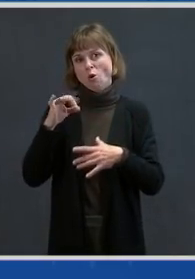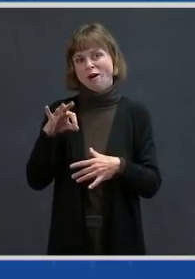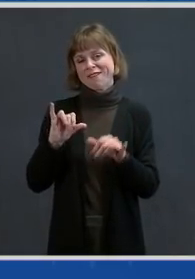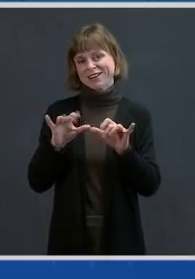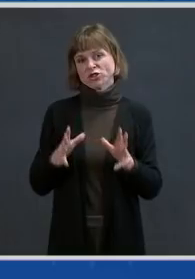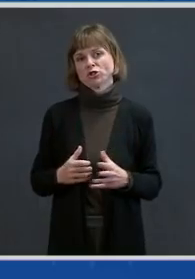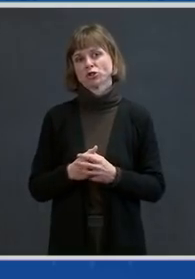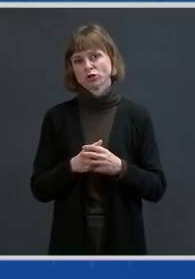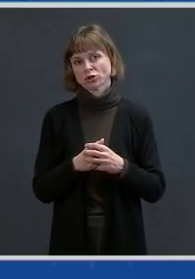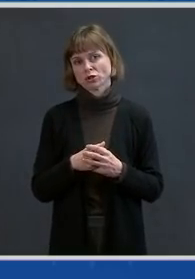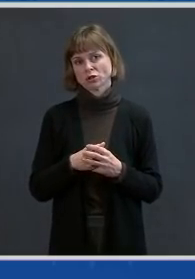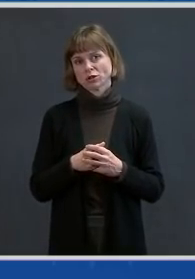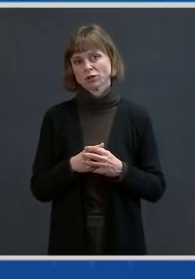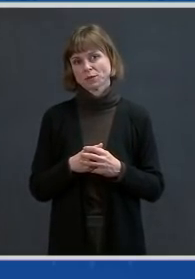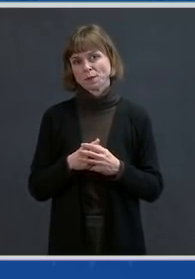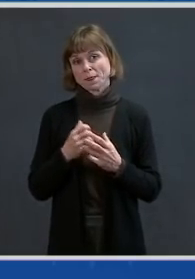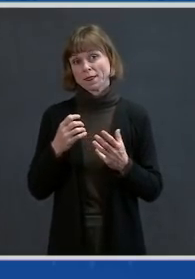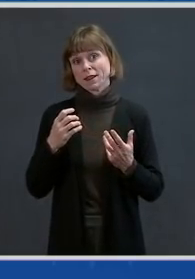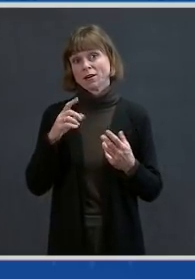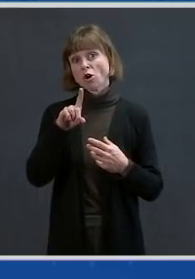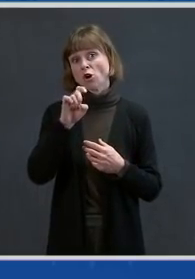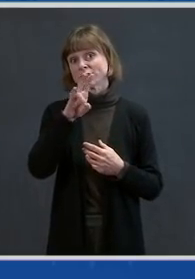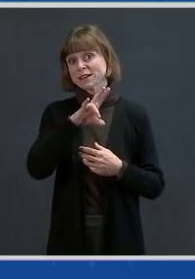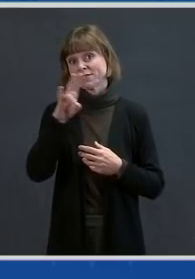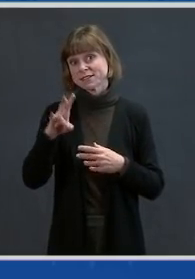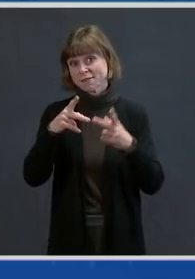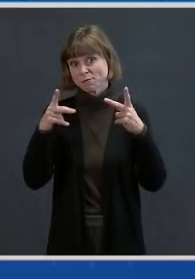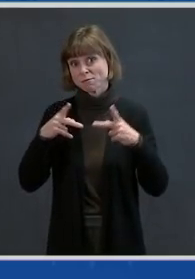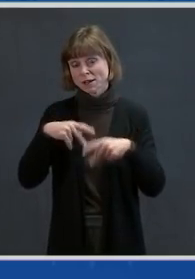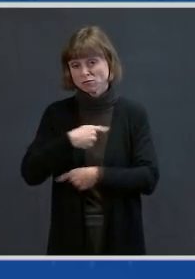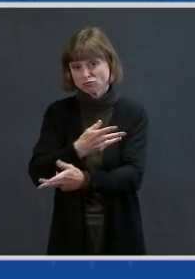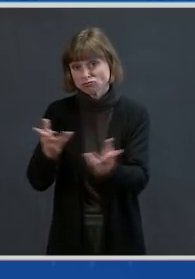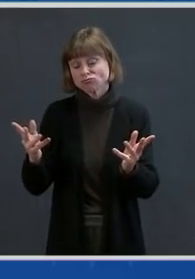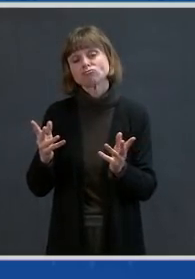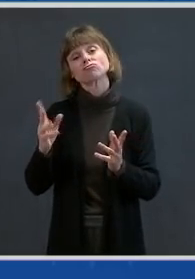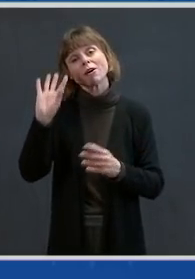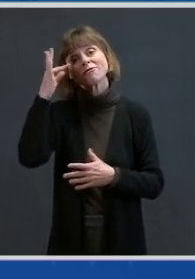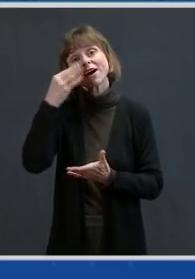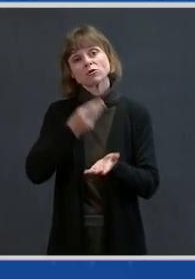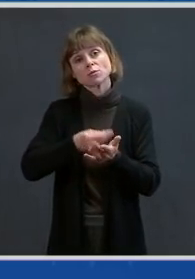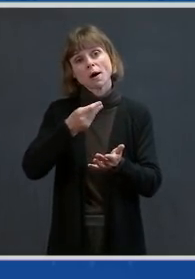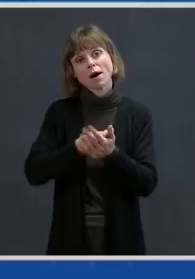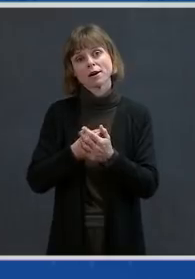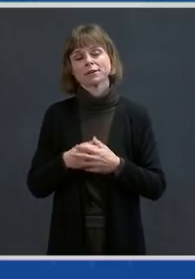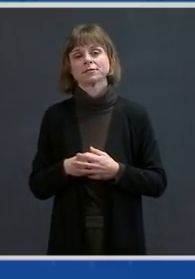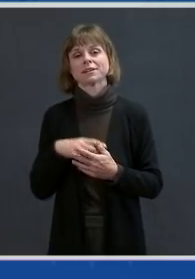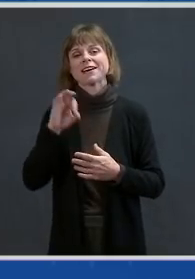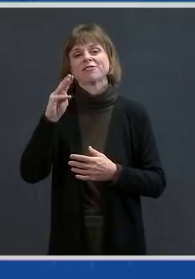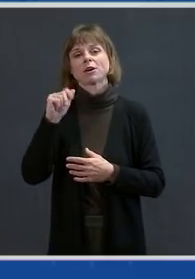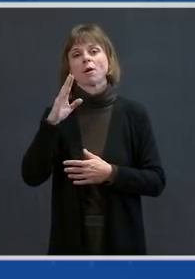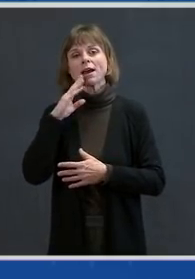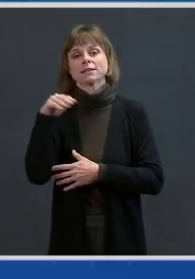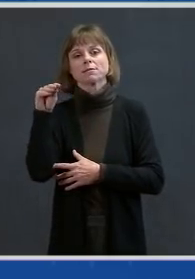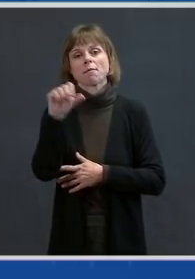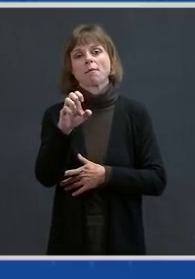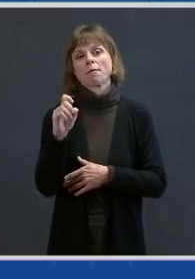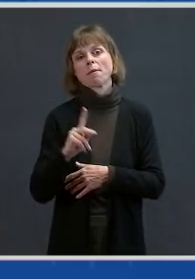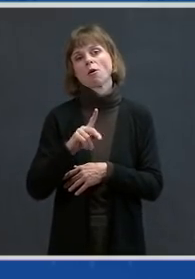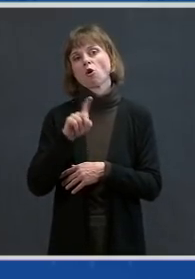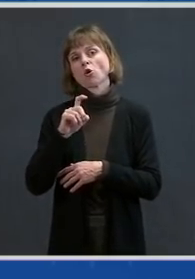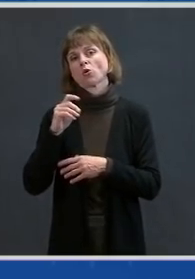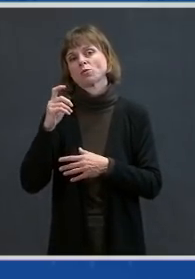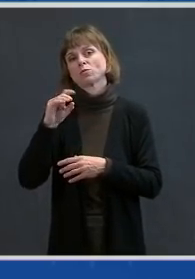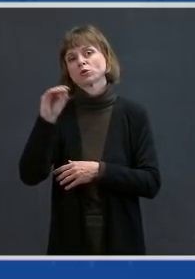funding, and at the President's direction, FEMA is reimbursing 100 percent of costs for vaccination operations.